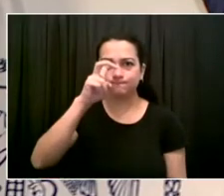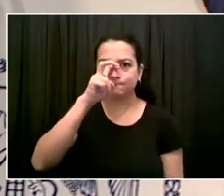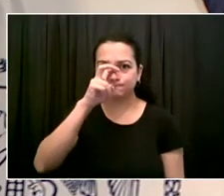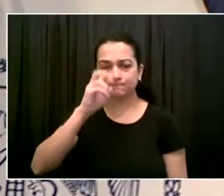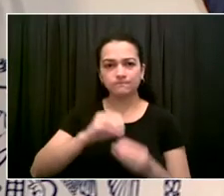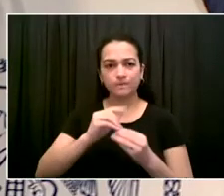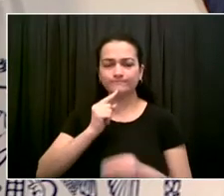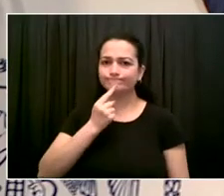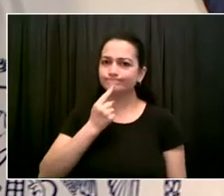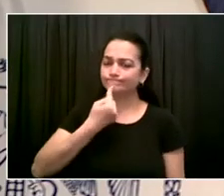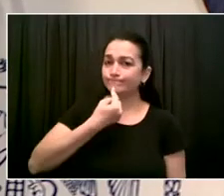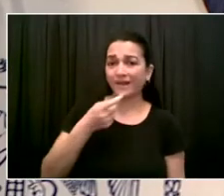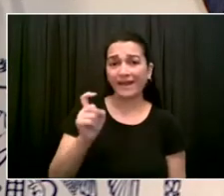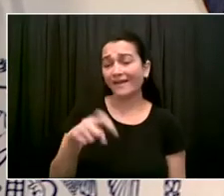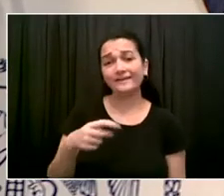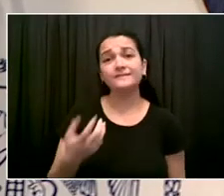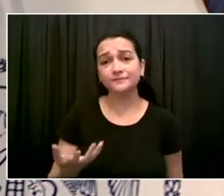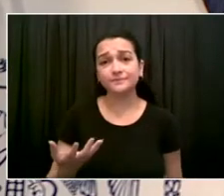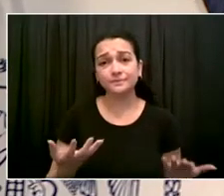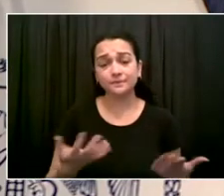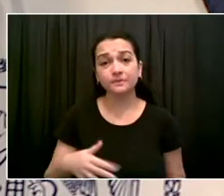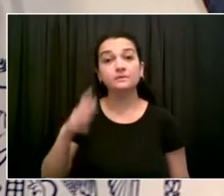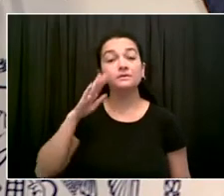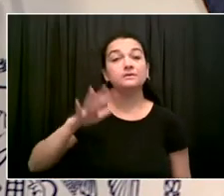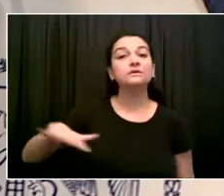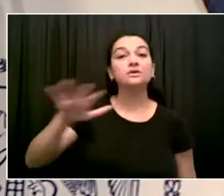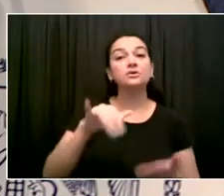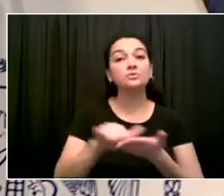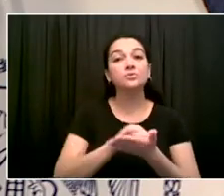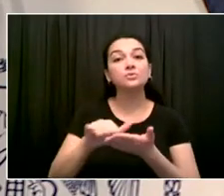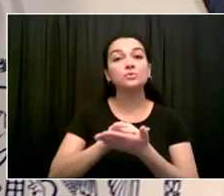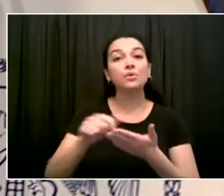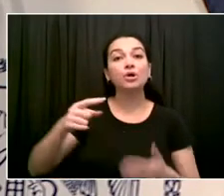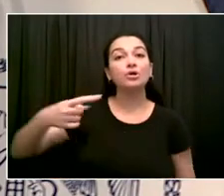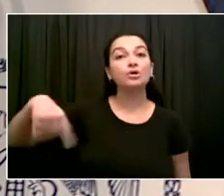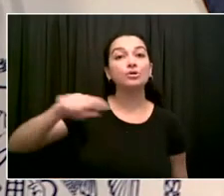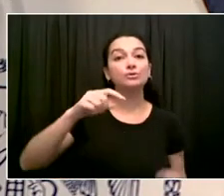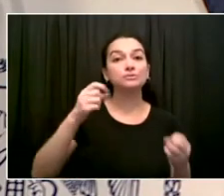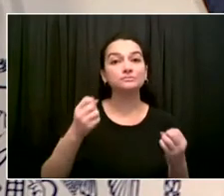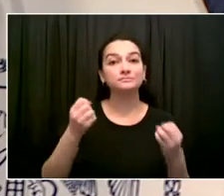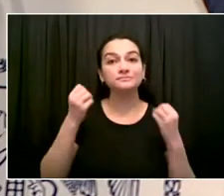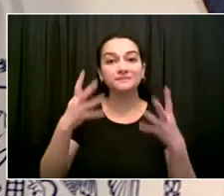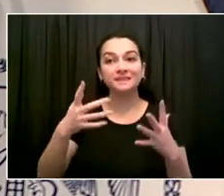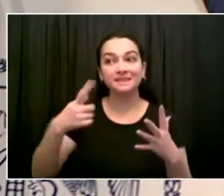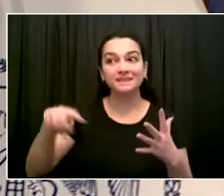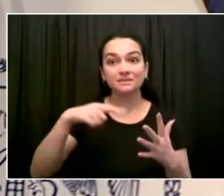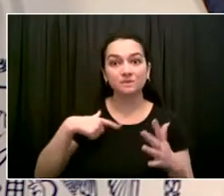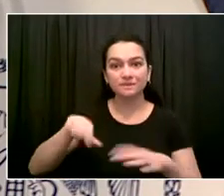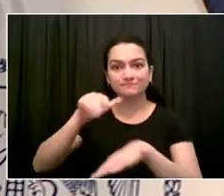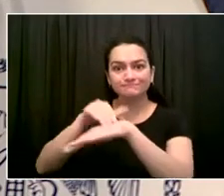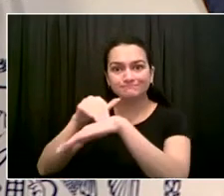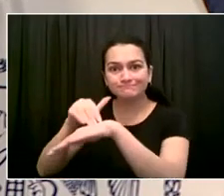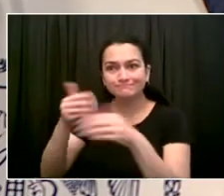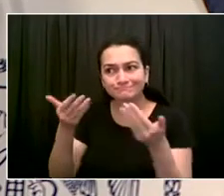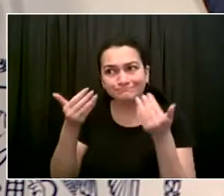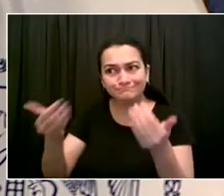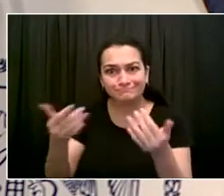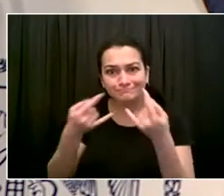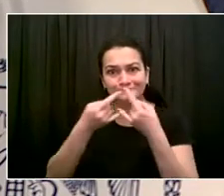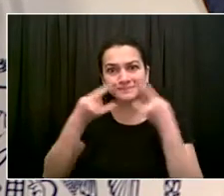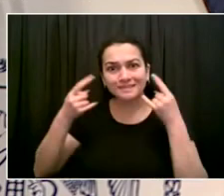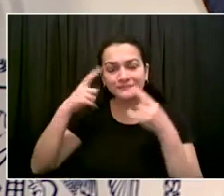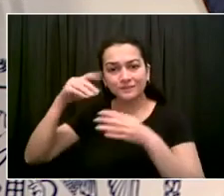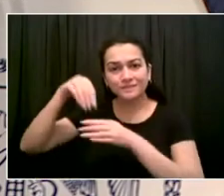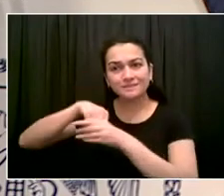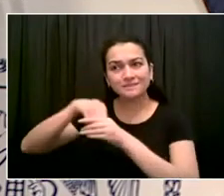vaccination status. But we thought that was the right balance. We still want to respect the fact that vaccination does give